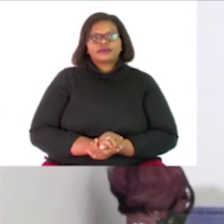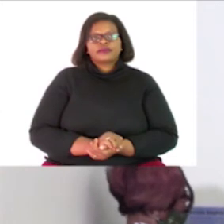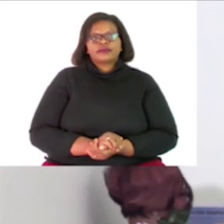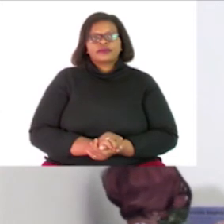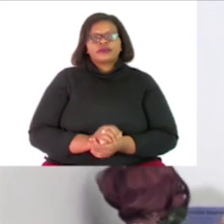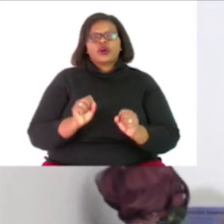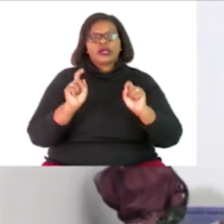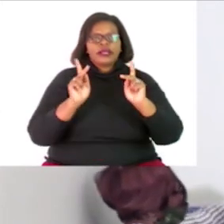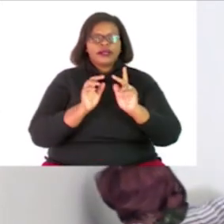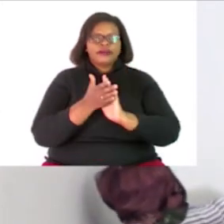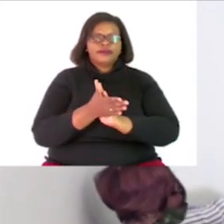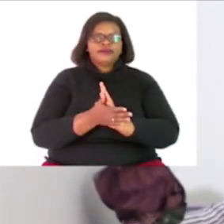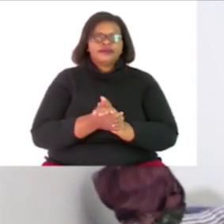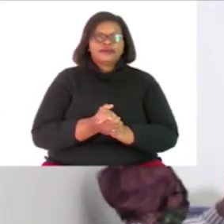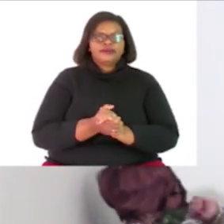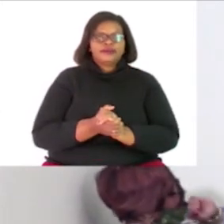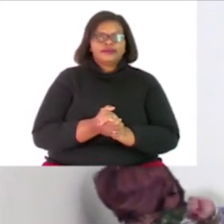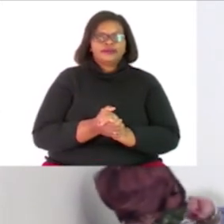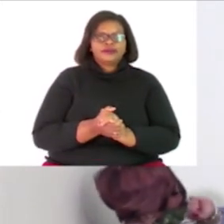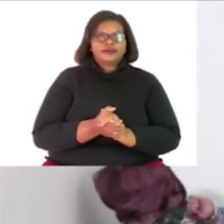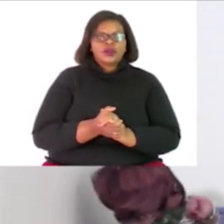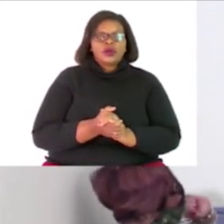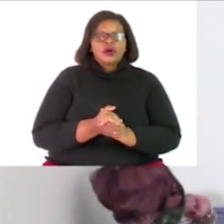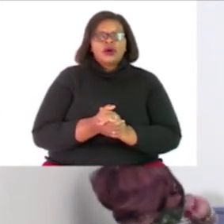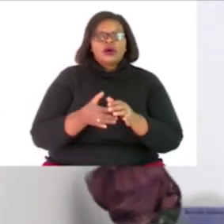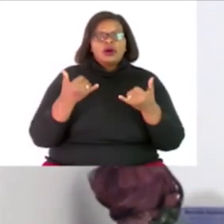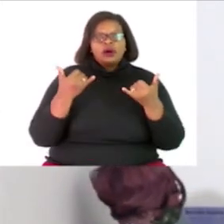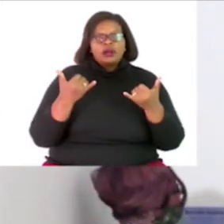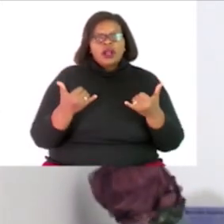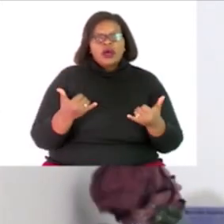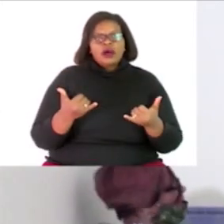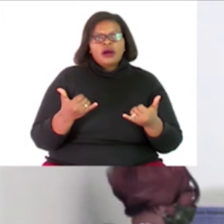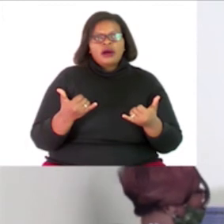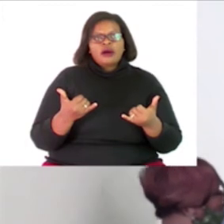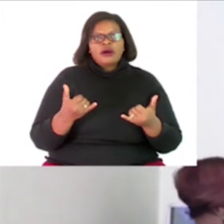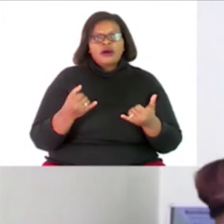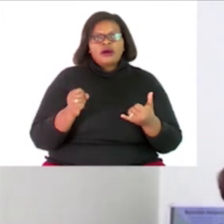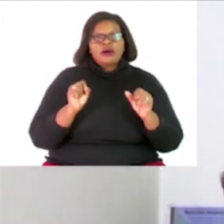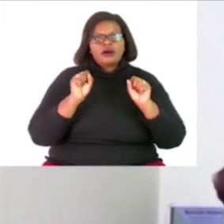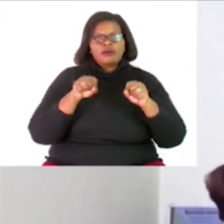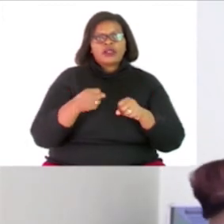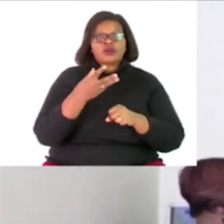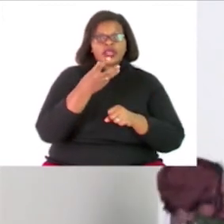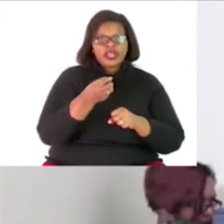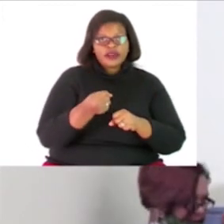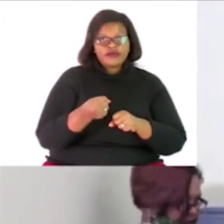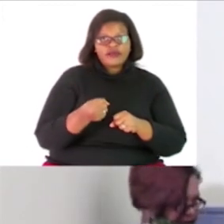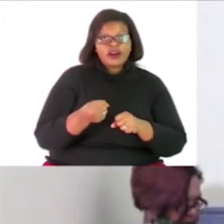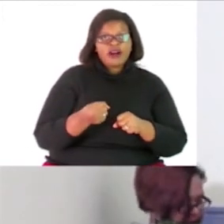right can you find the common multiples